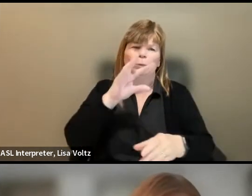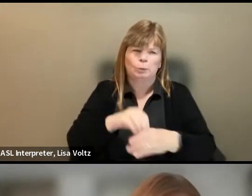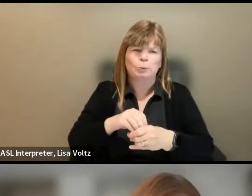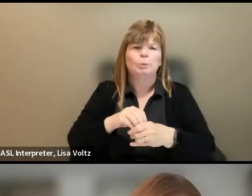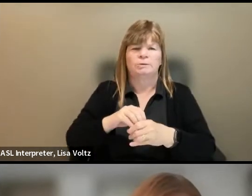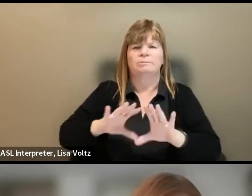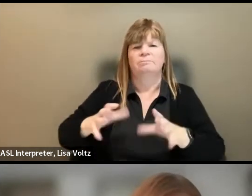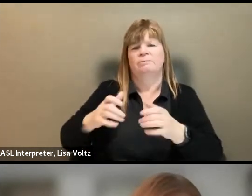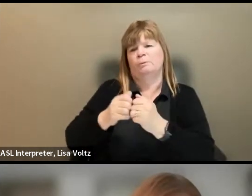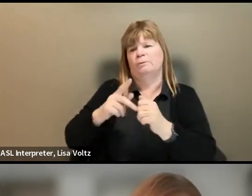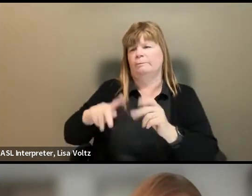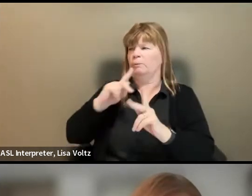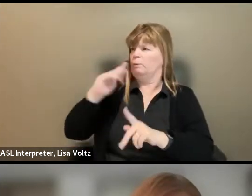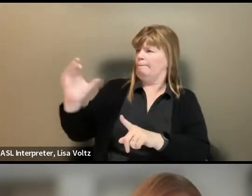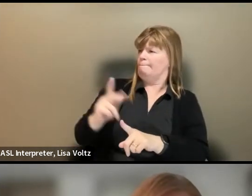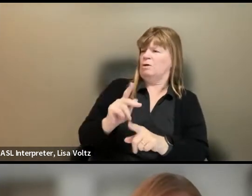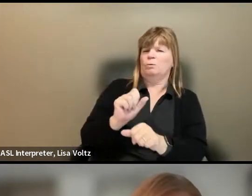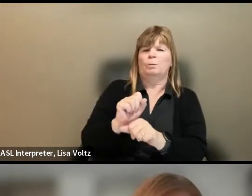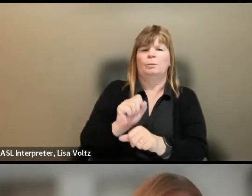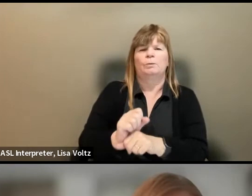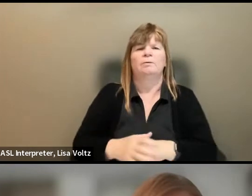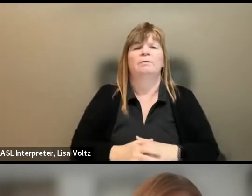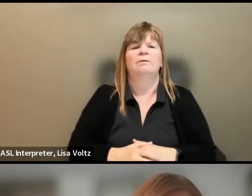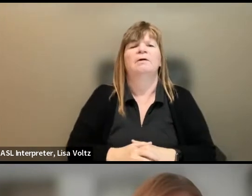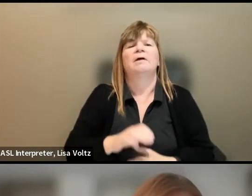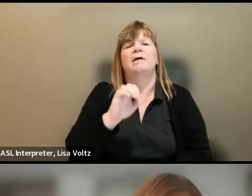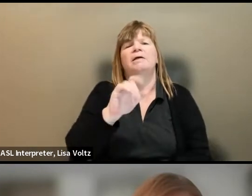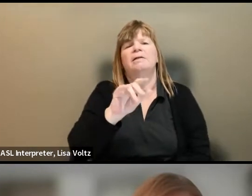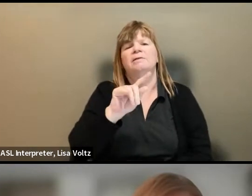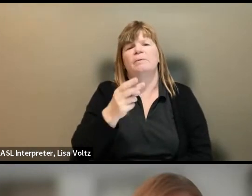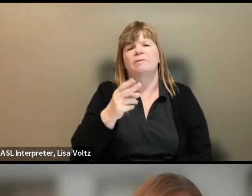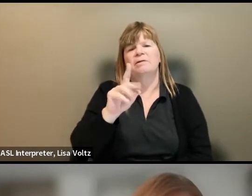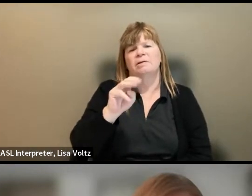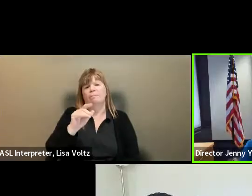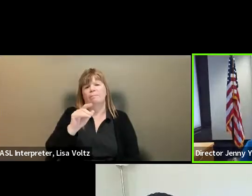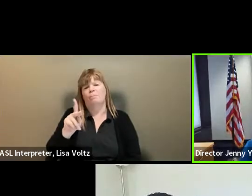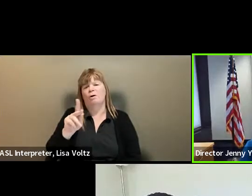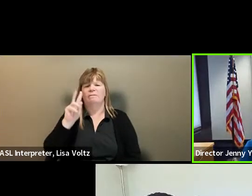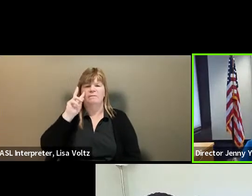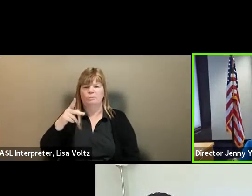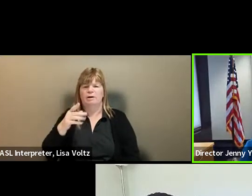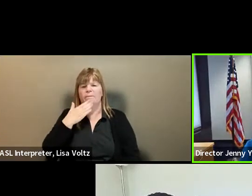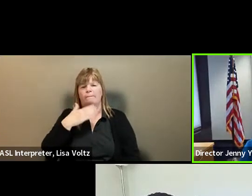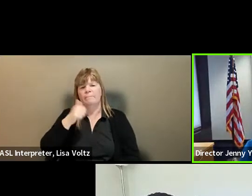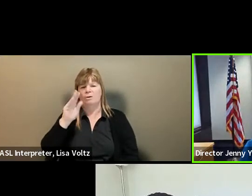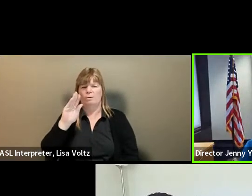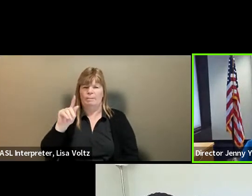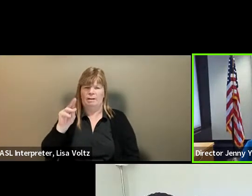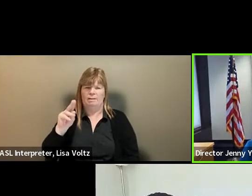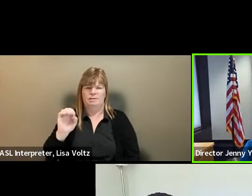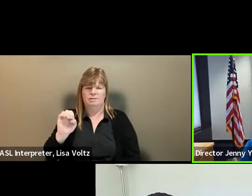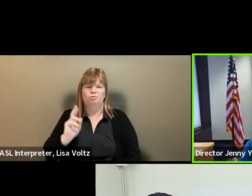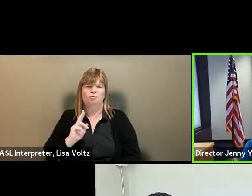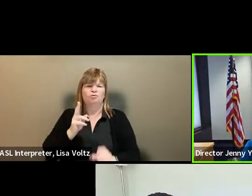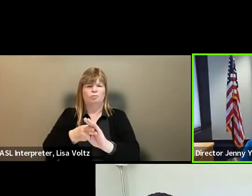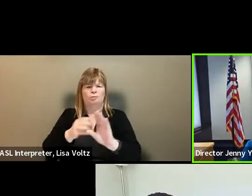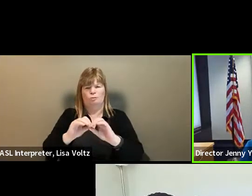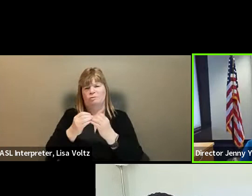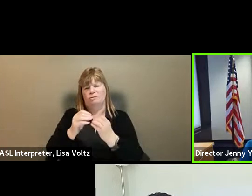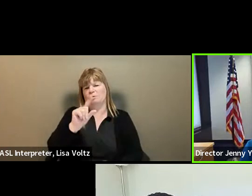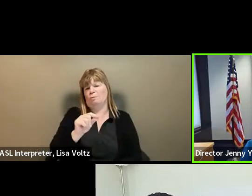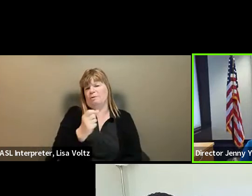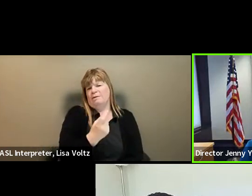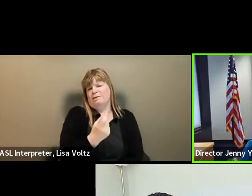citizens. Elizabeth Gedmark, vice president of A Better Balance, joined the organization in 2011.